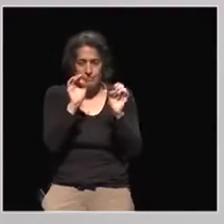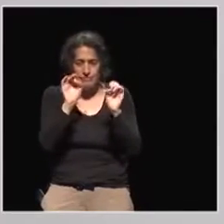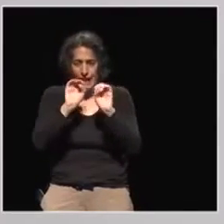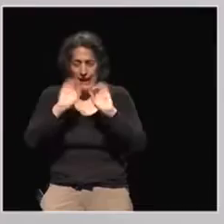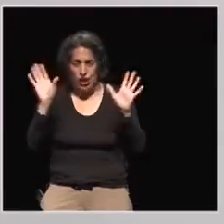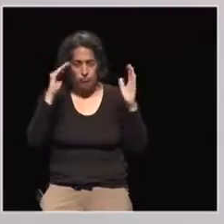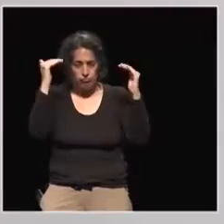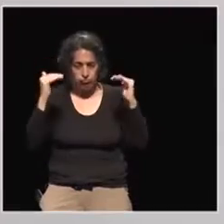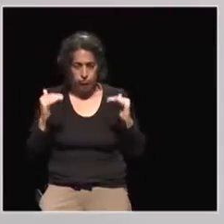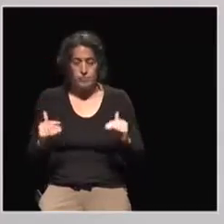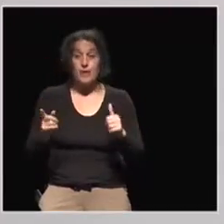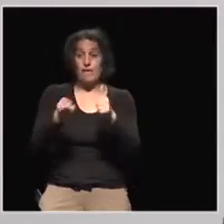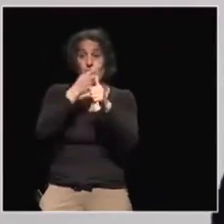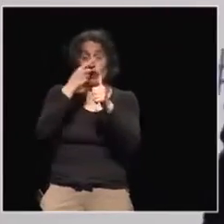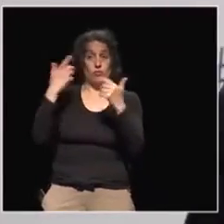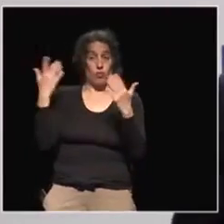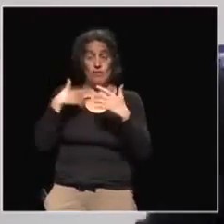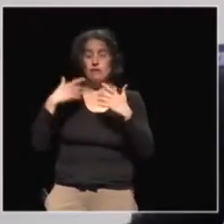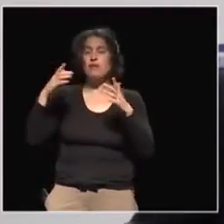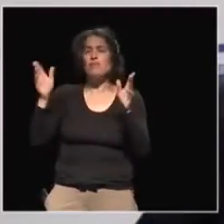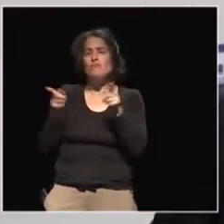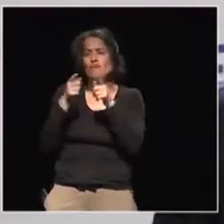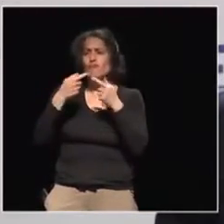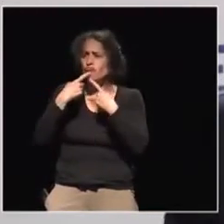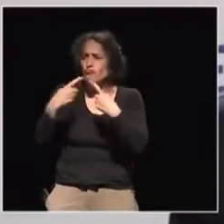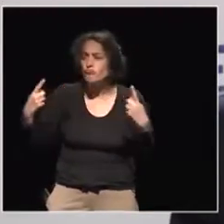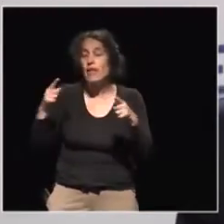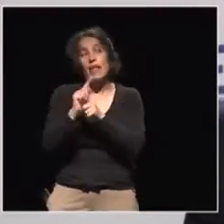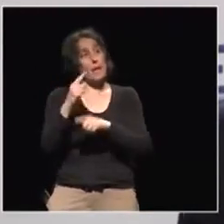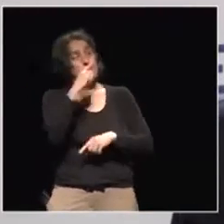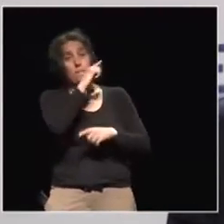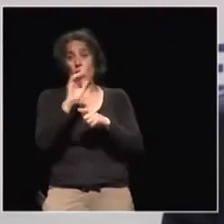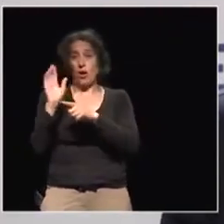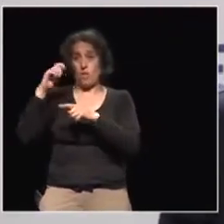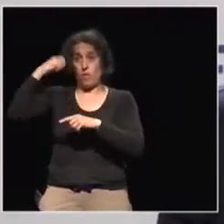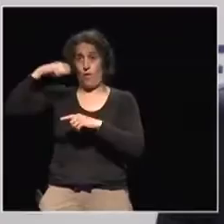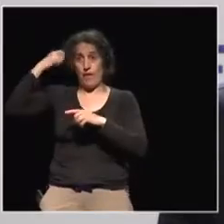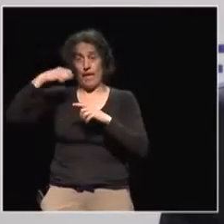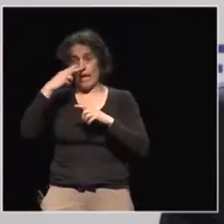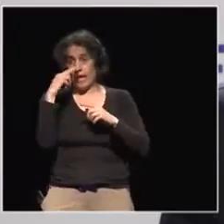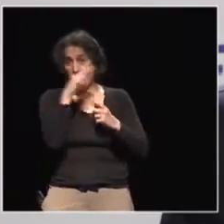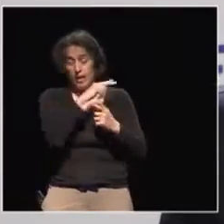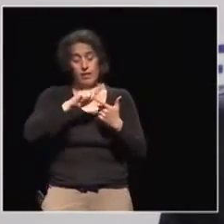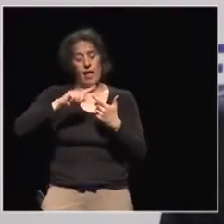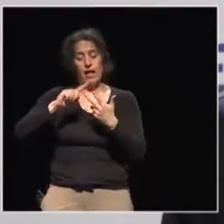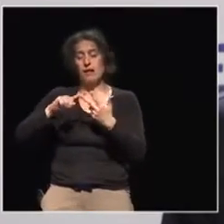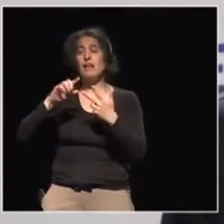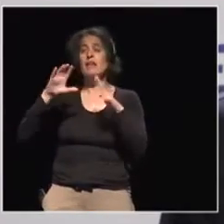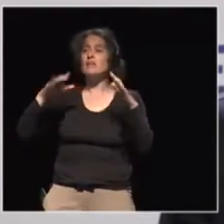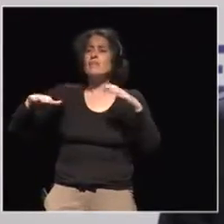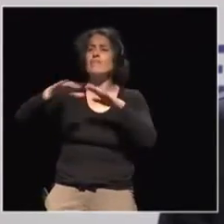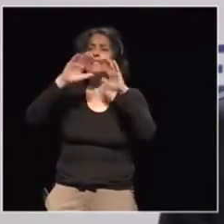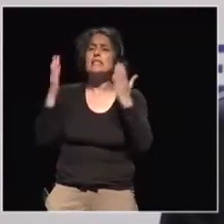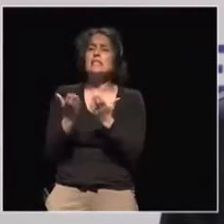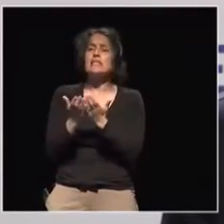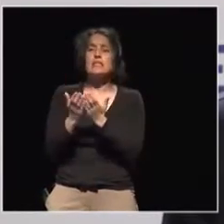introduction, including a movie in a few minutes, and then we're going to go to practice example of global citizenship. We're going to go through two